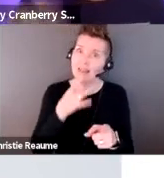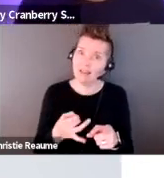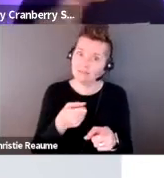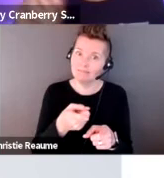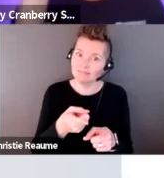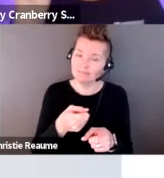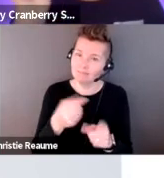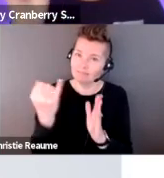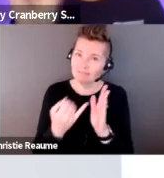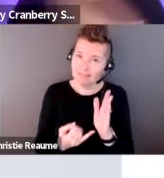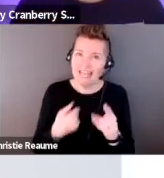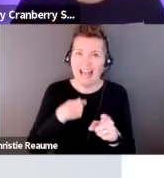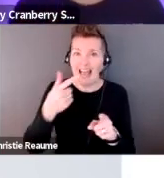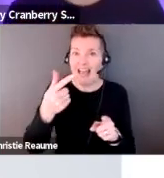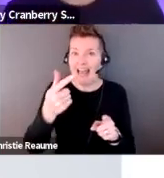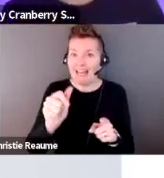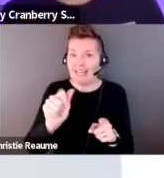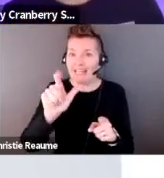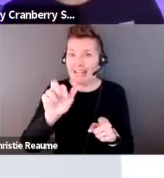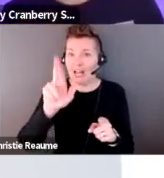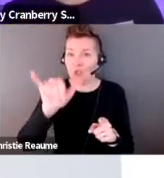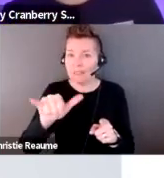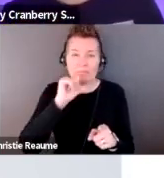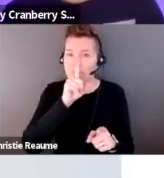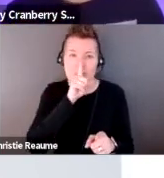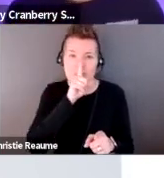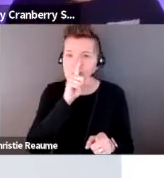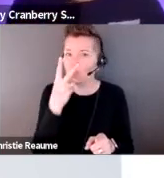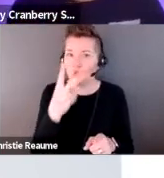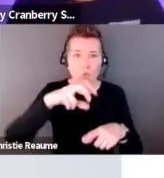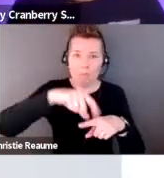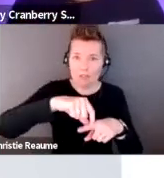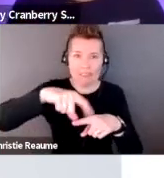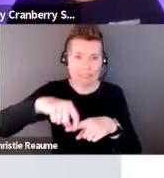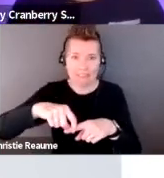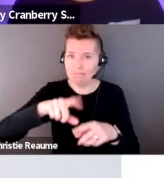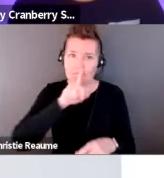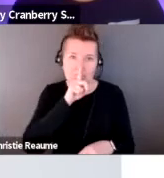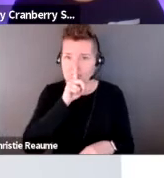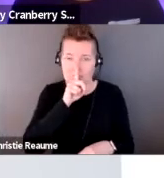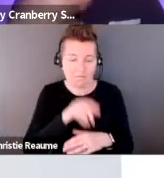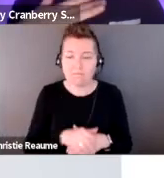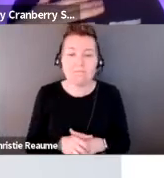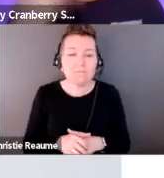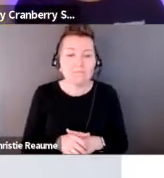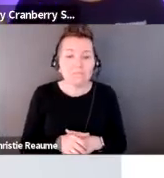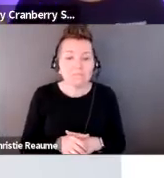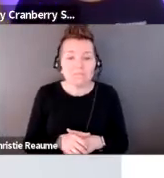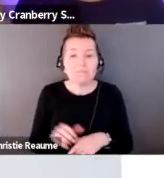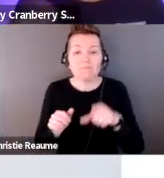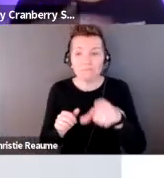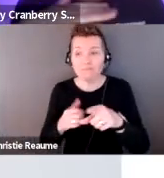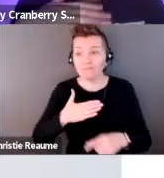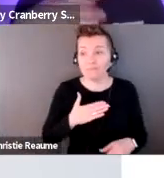piece that's in the gallery doesn't have the two piercings. So, but yeah, this was like my first piece I ever made back in